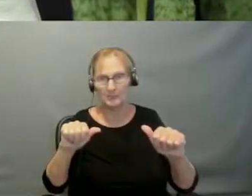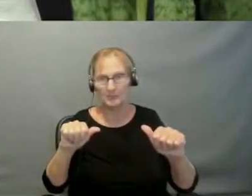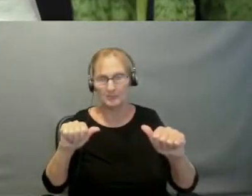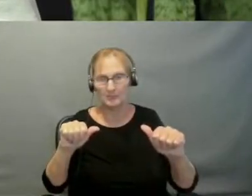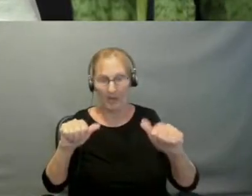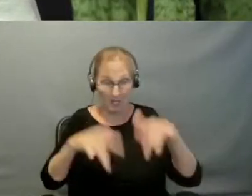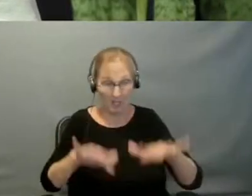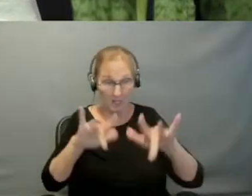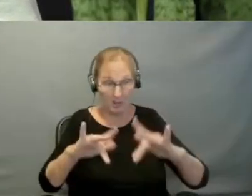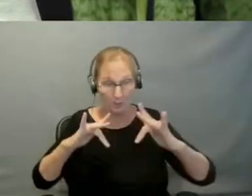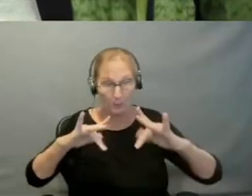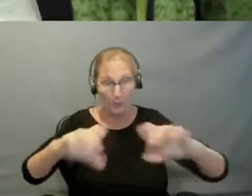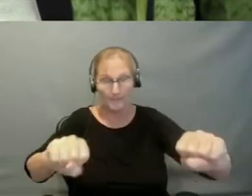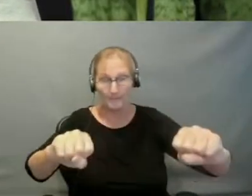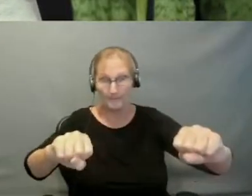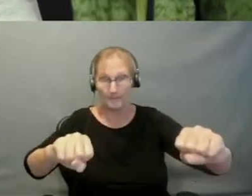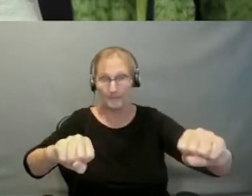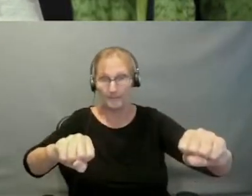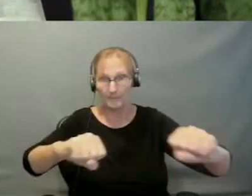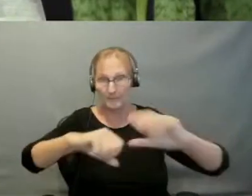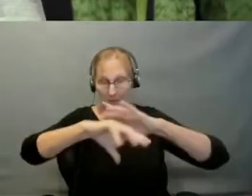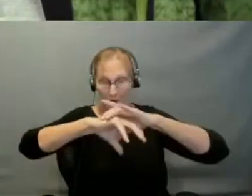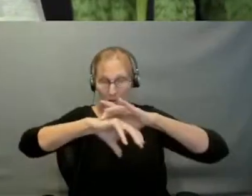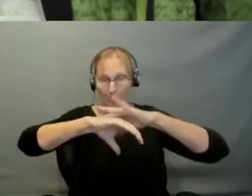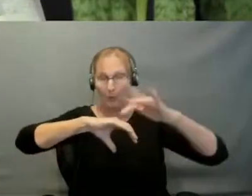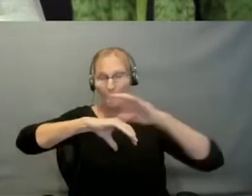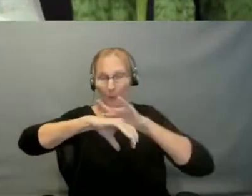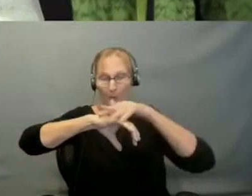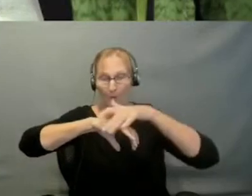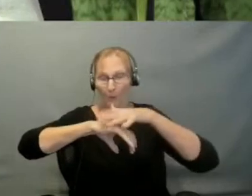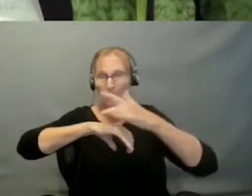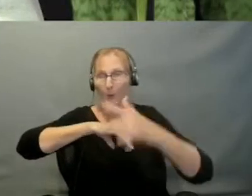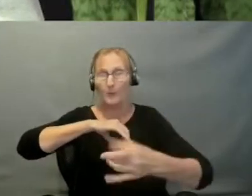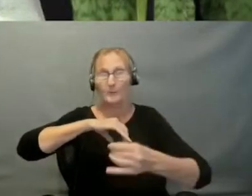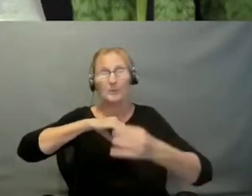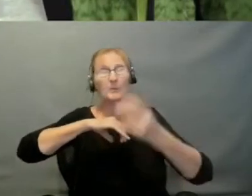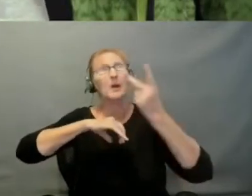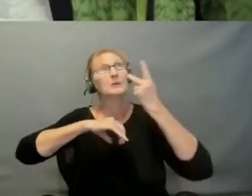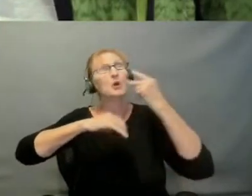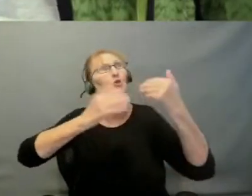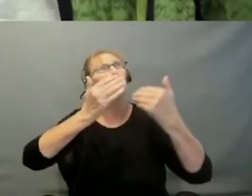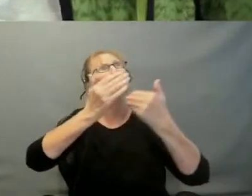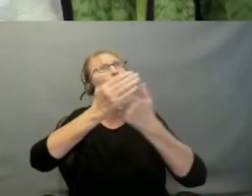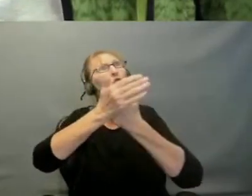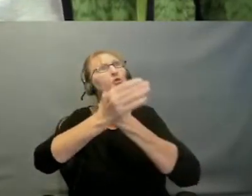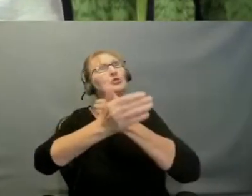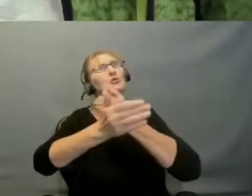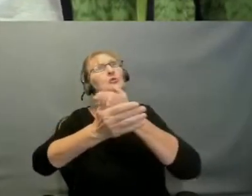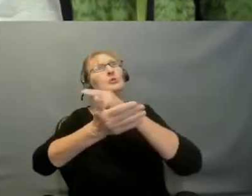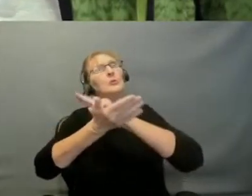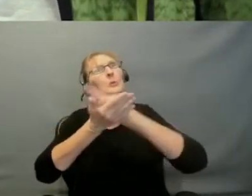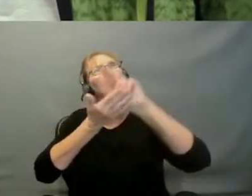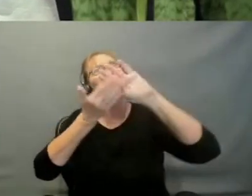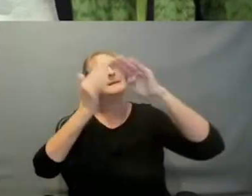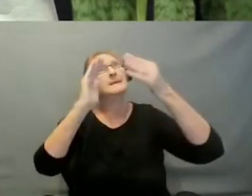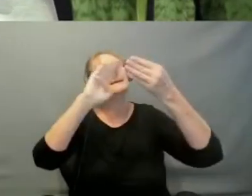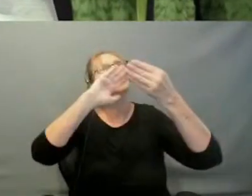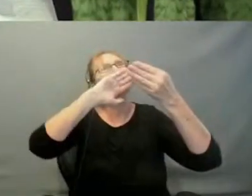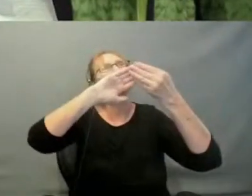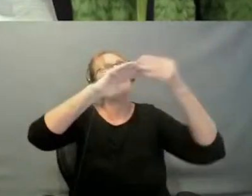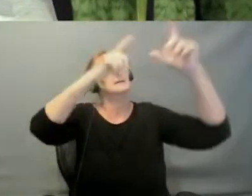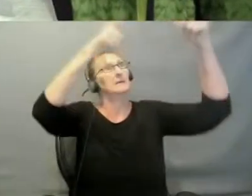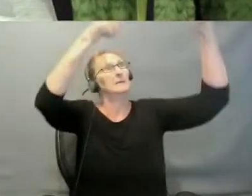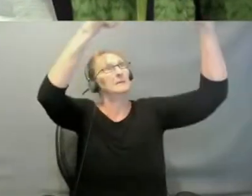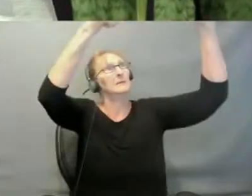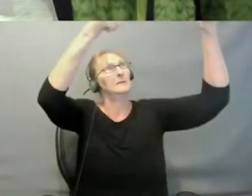longer. I also saw a new Jerusalem, the holy city coming down out